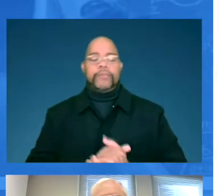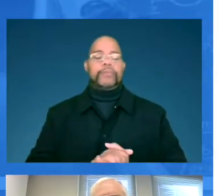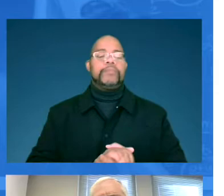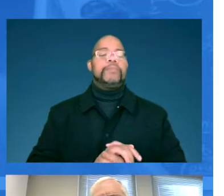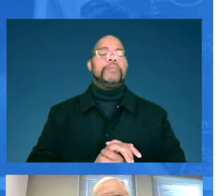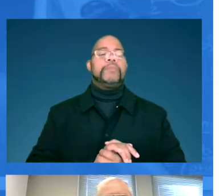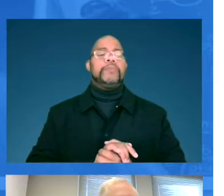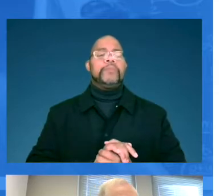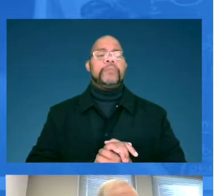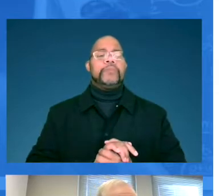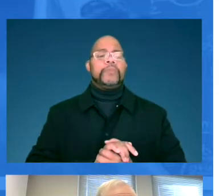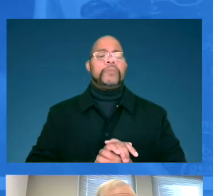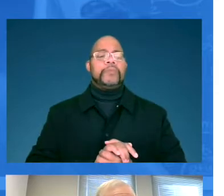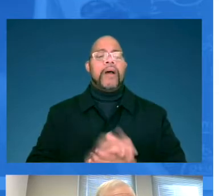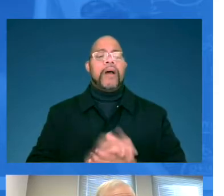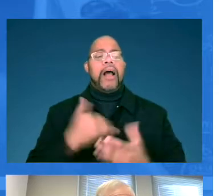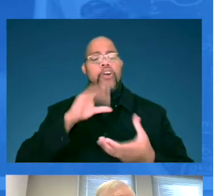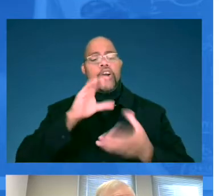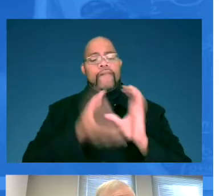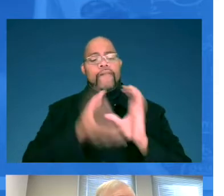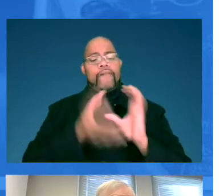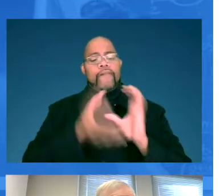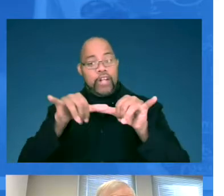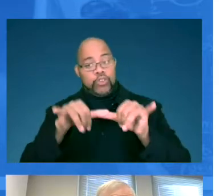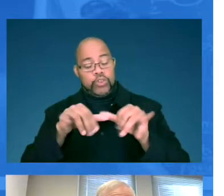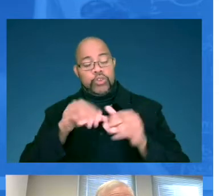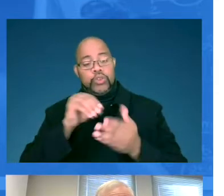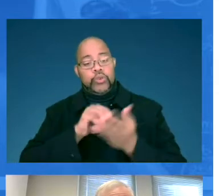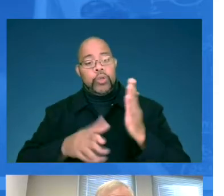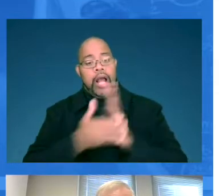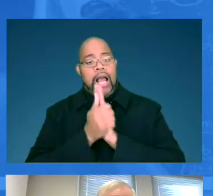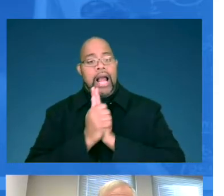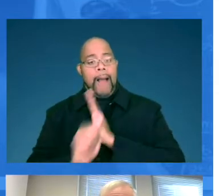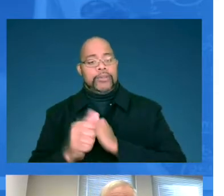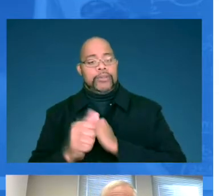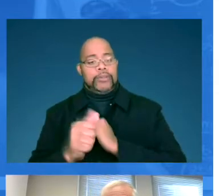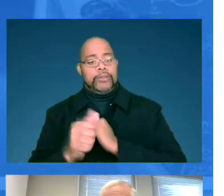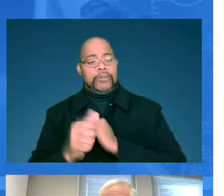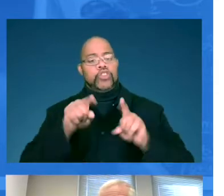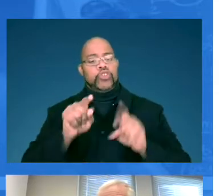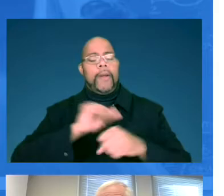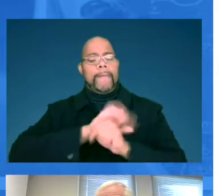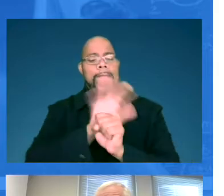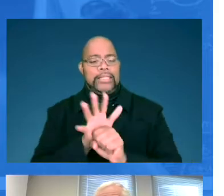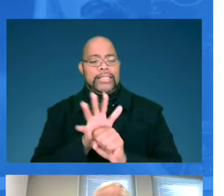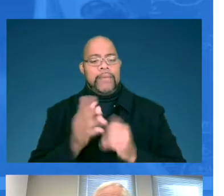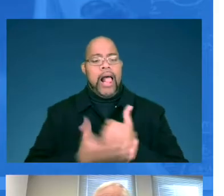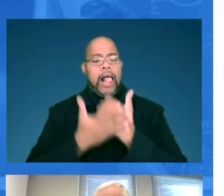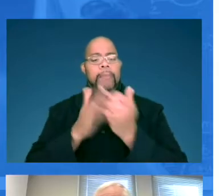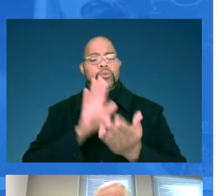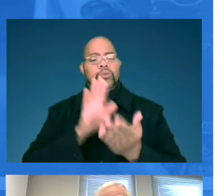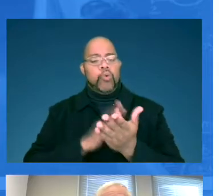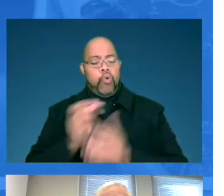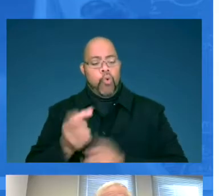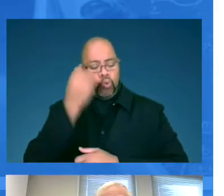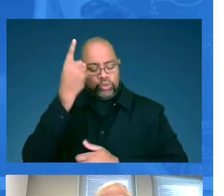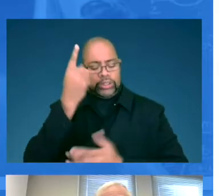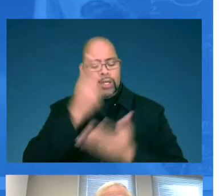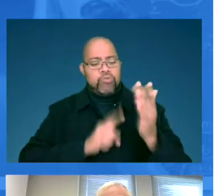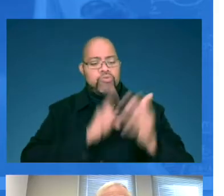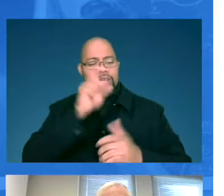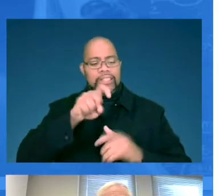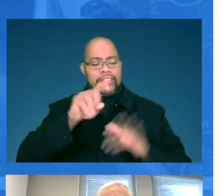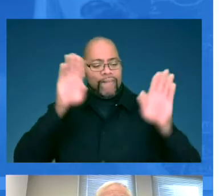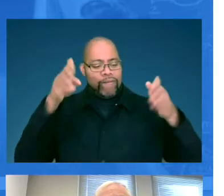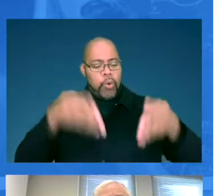We have converted our standards to student competencies, and we did that during the pandemic to help schools understand what really needs to be focused on.